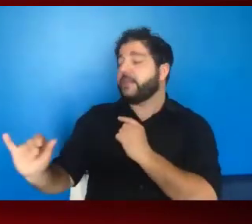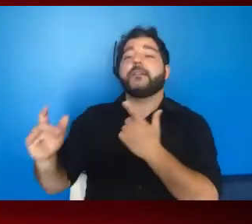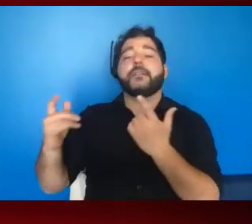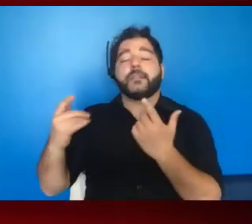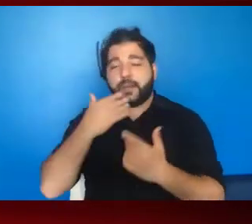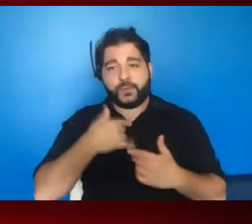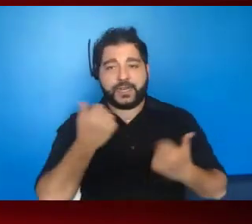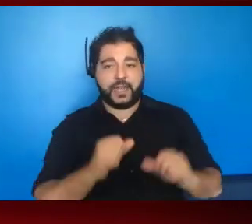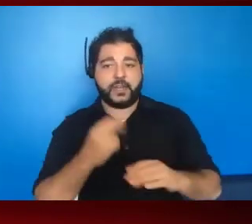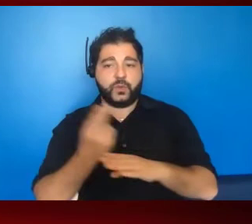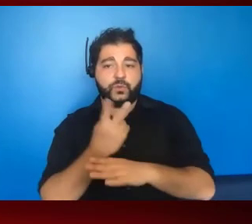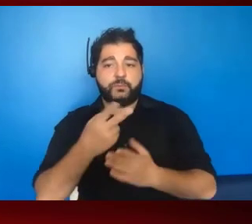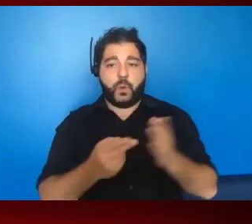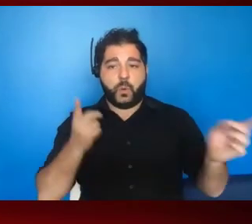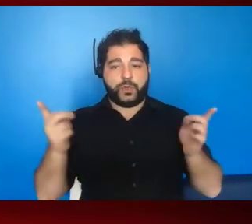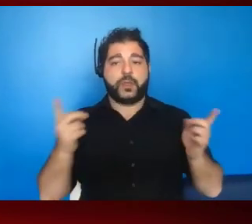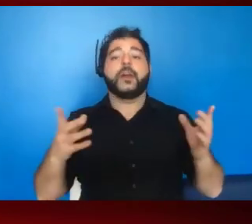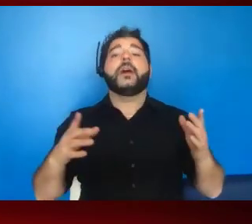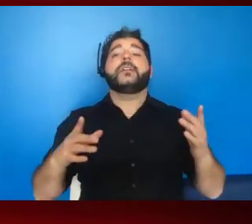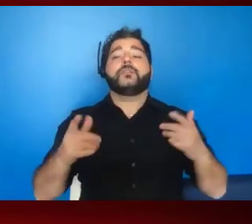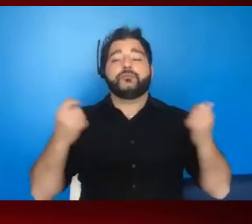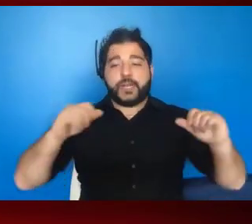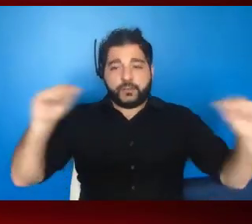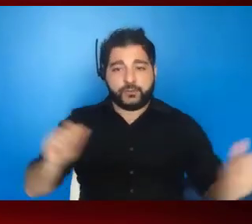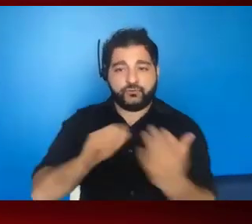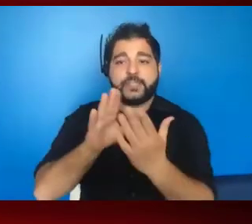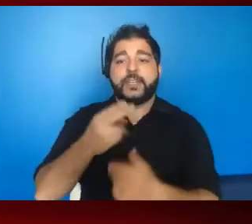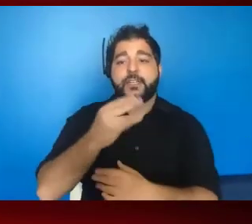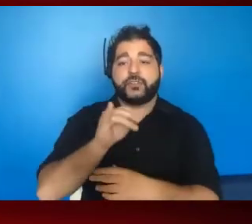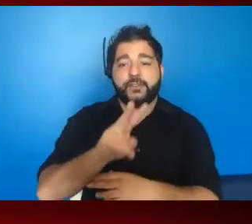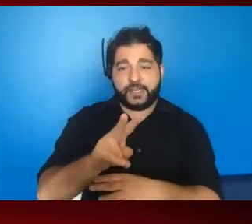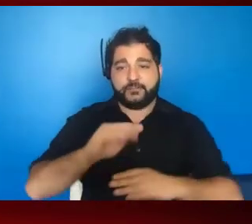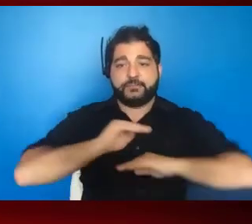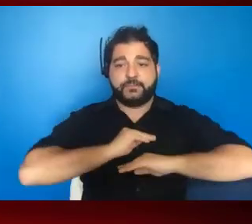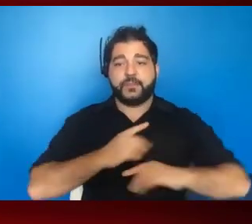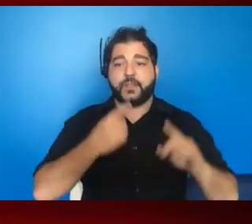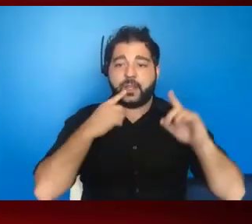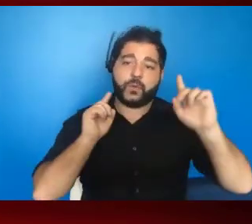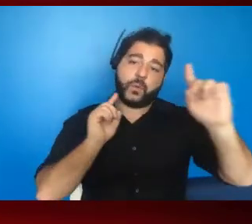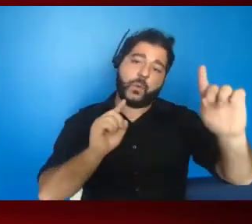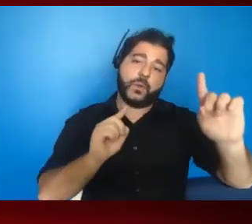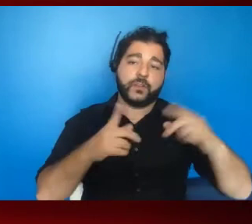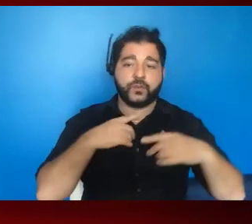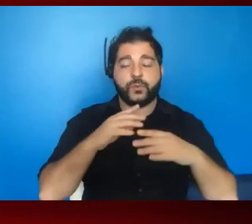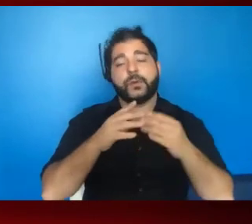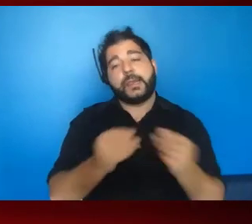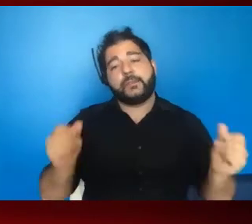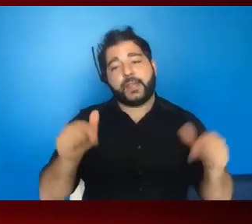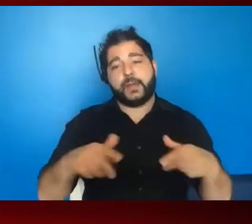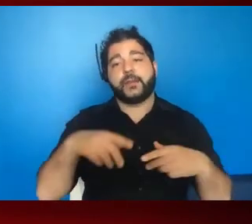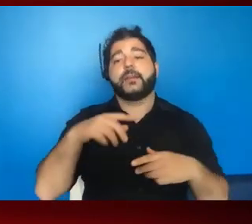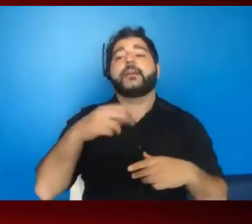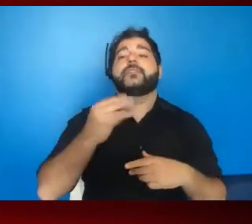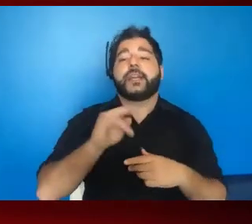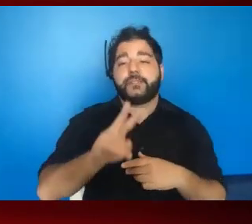both sides and all sides of the work to be able to achieve that goal of elite pandemic control, or as